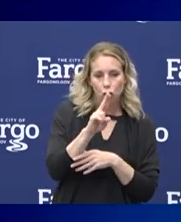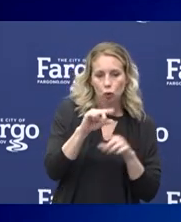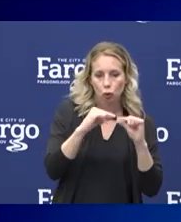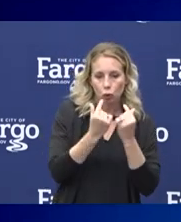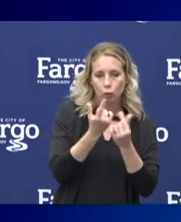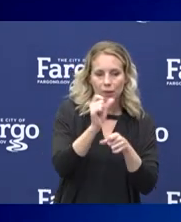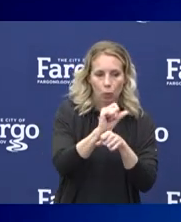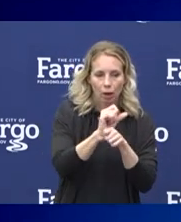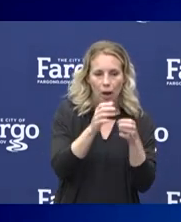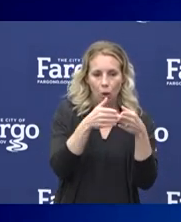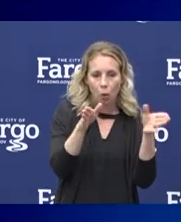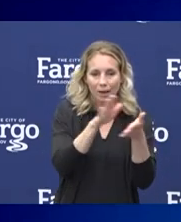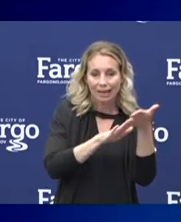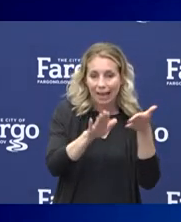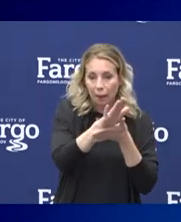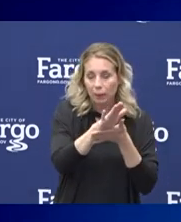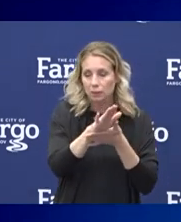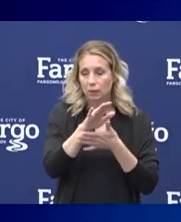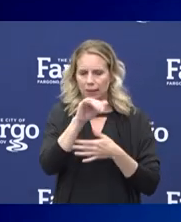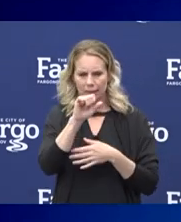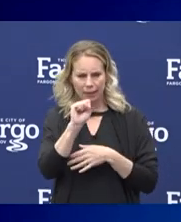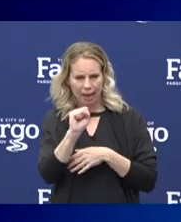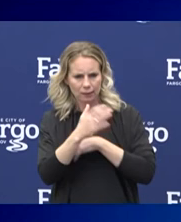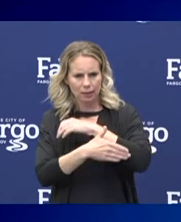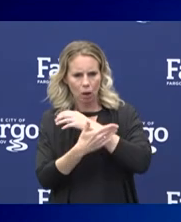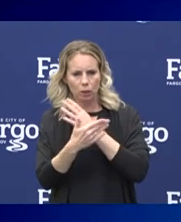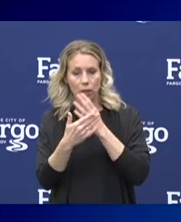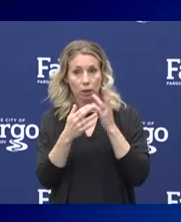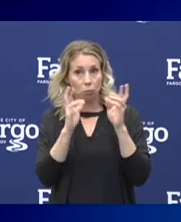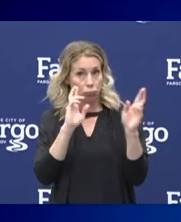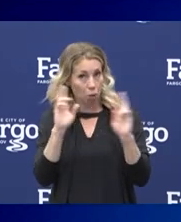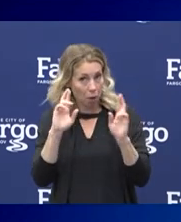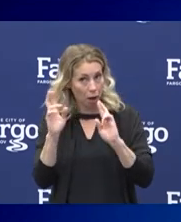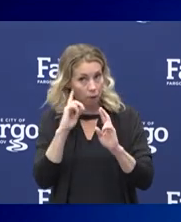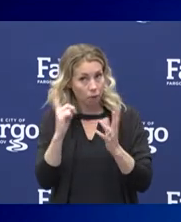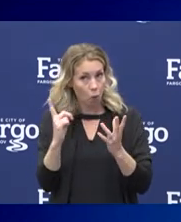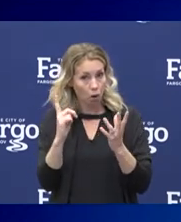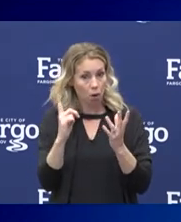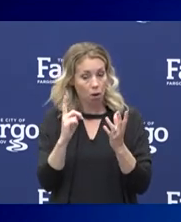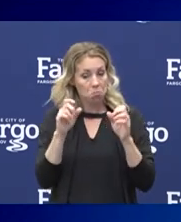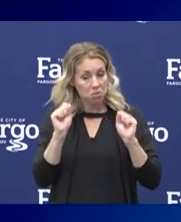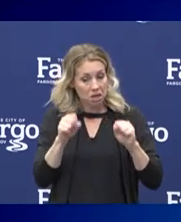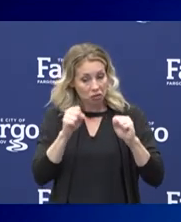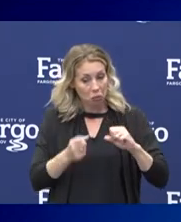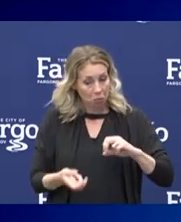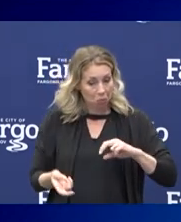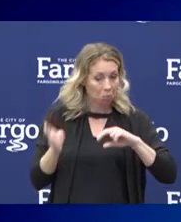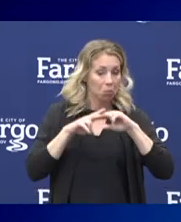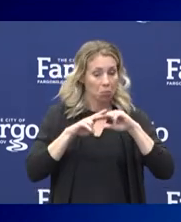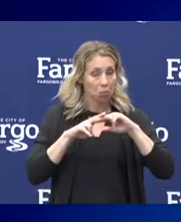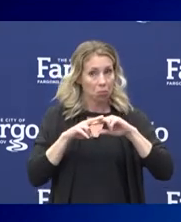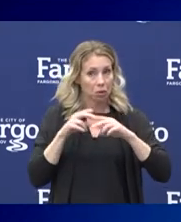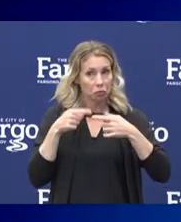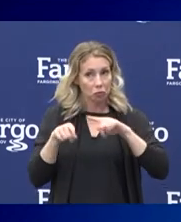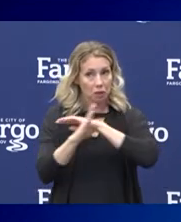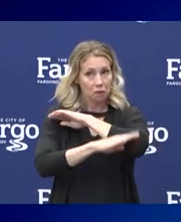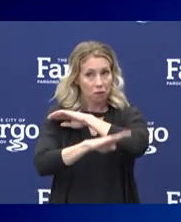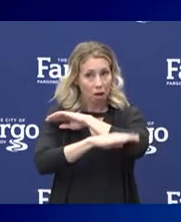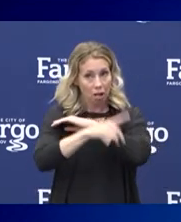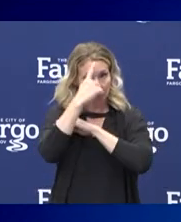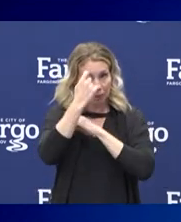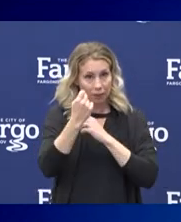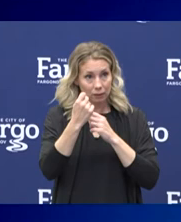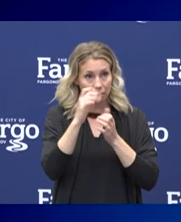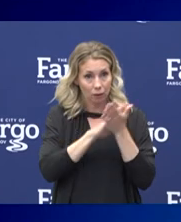opening campus? Is Cass County prepared for a potential fall increase in cases? And given the high amount of